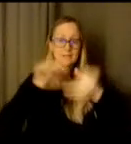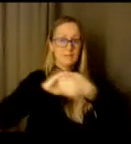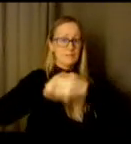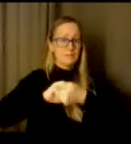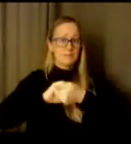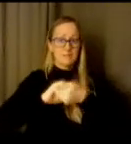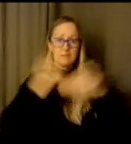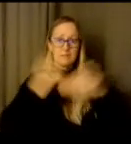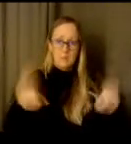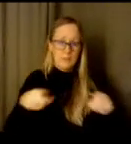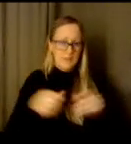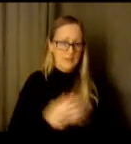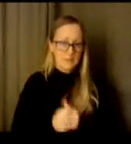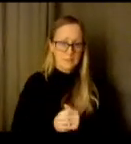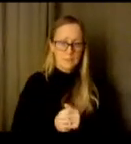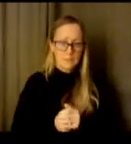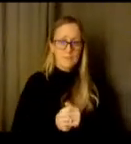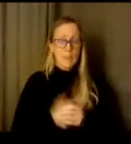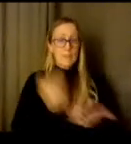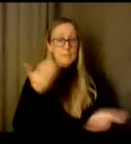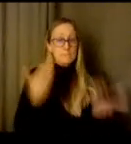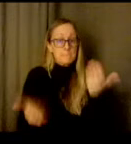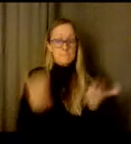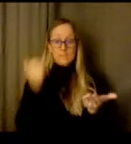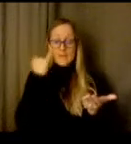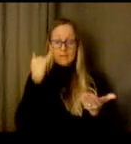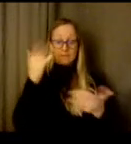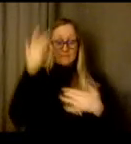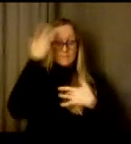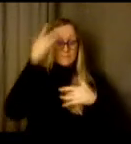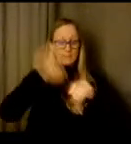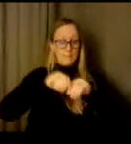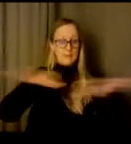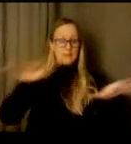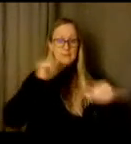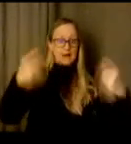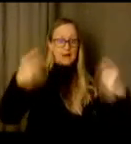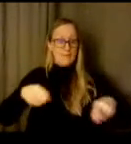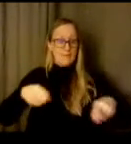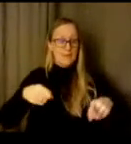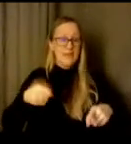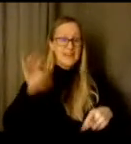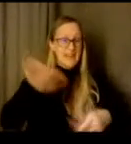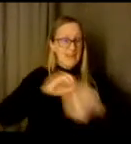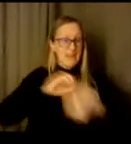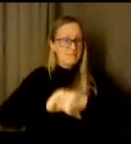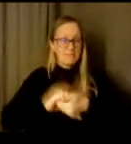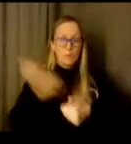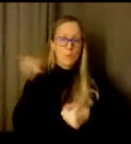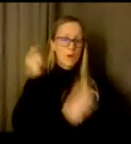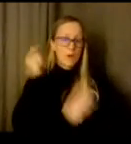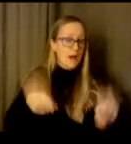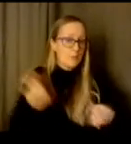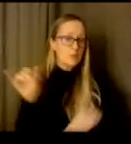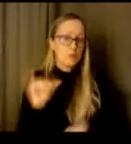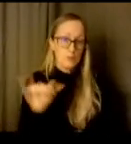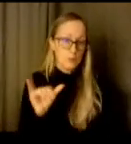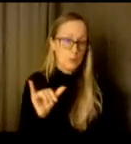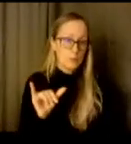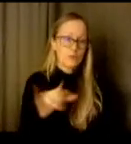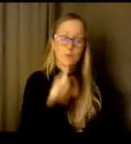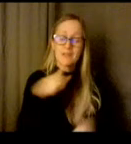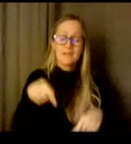place uh outside of this pandemic. So this is an opportunity for us to continue to build. Um